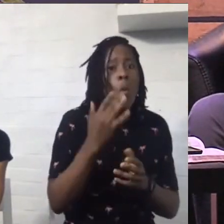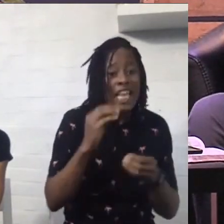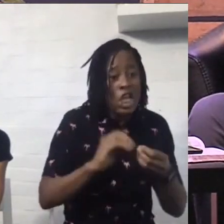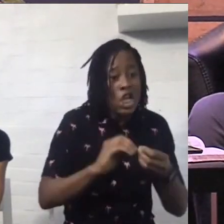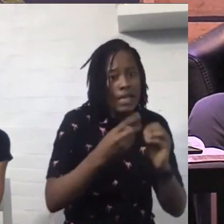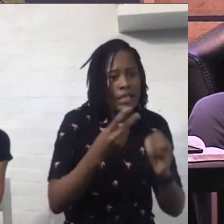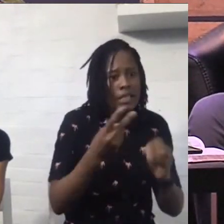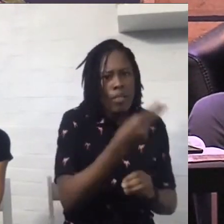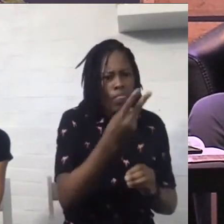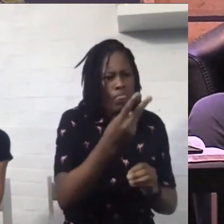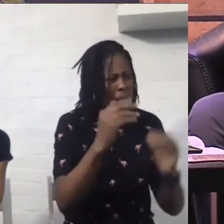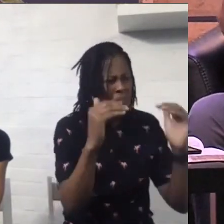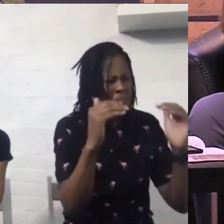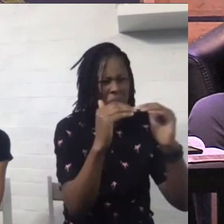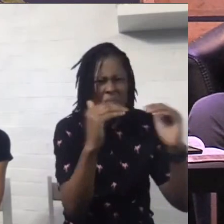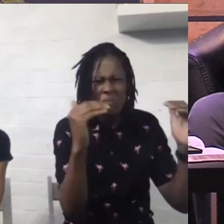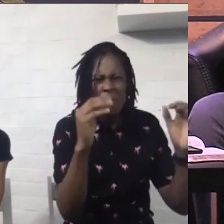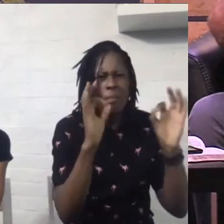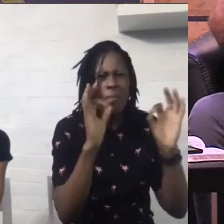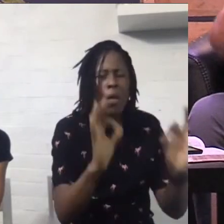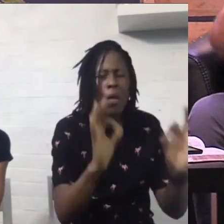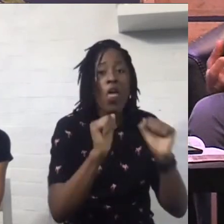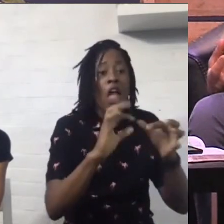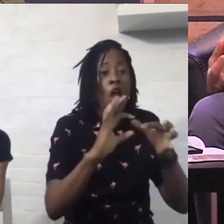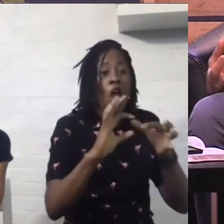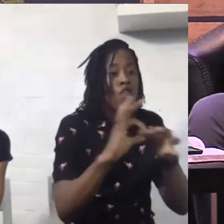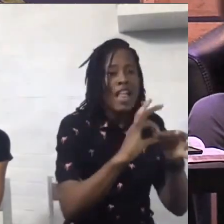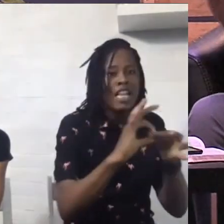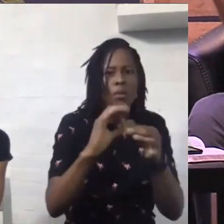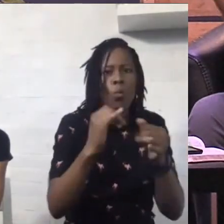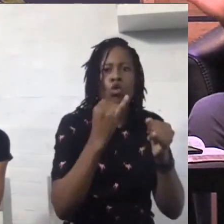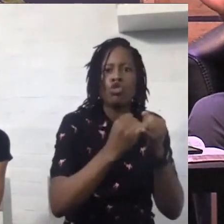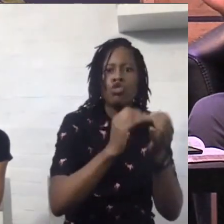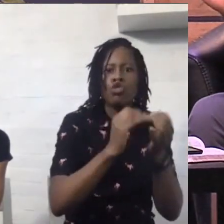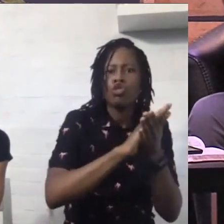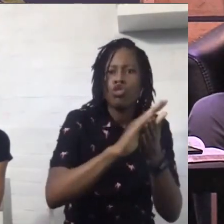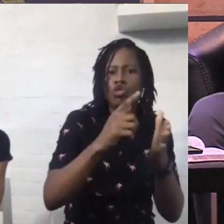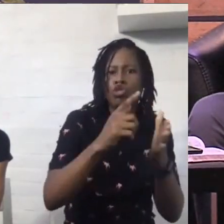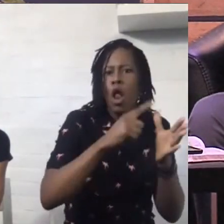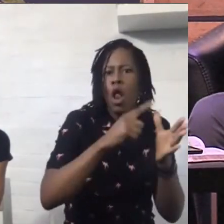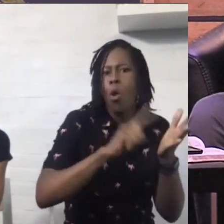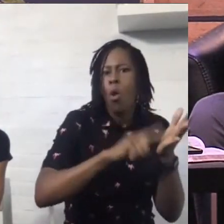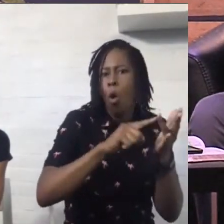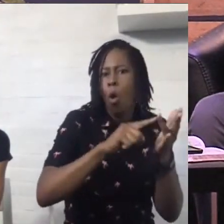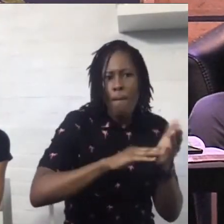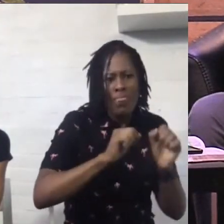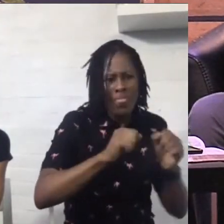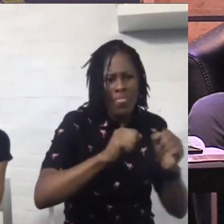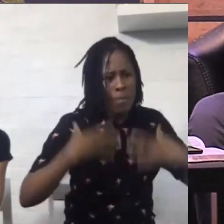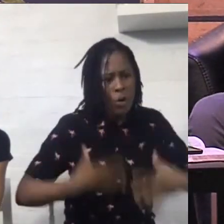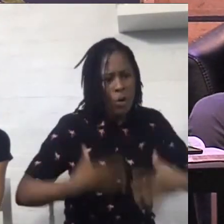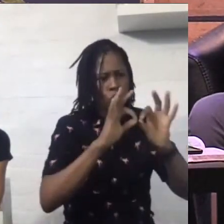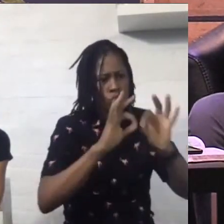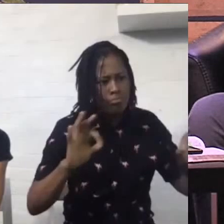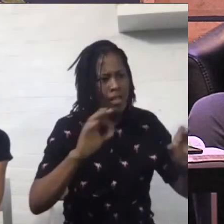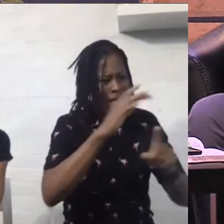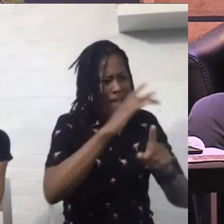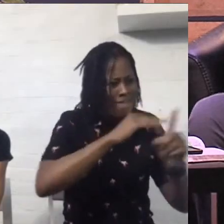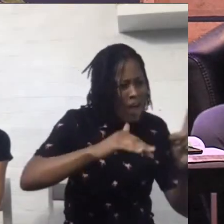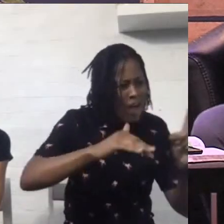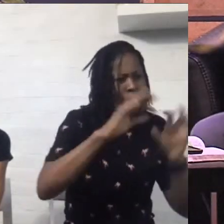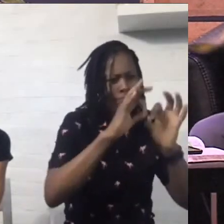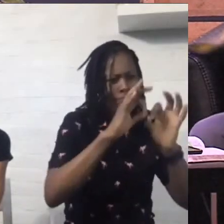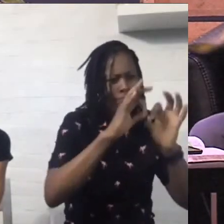was shalom. Their bodies were shalom. Their environment was shalom. Their mind, their thoughts was shalom.